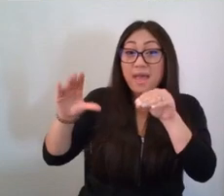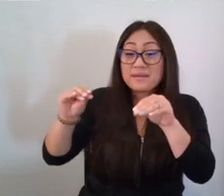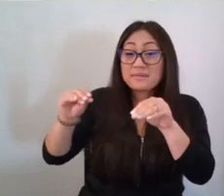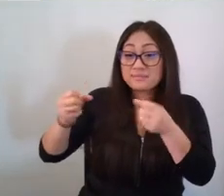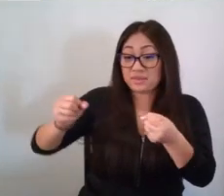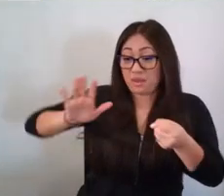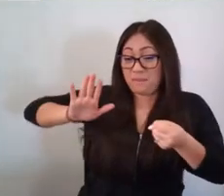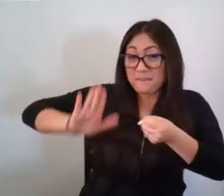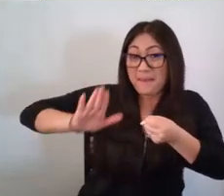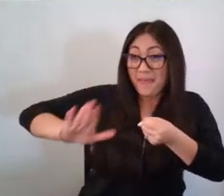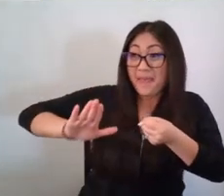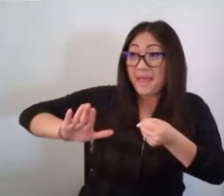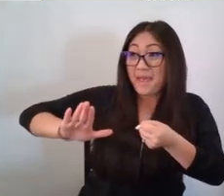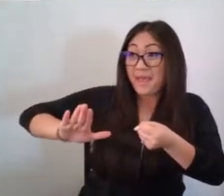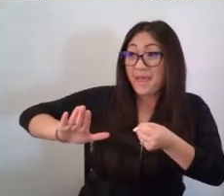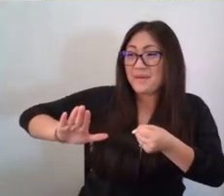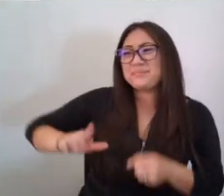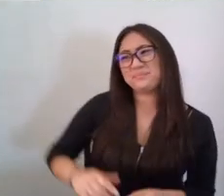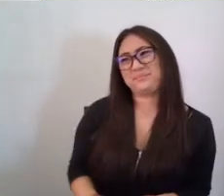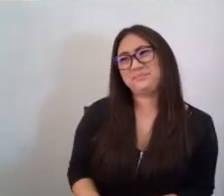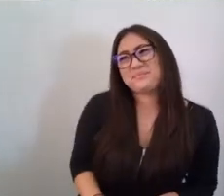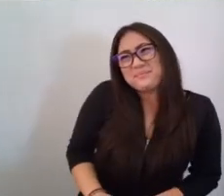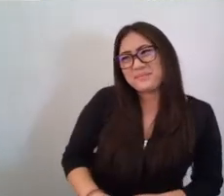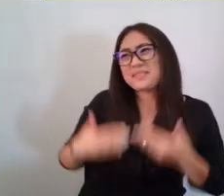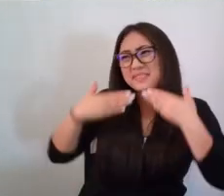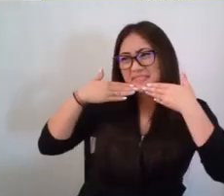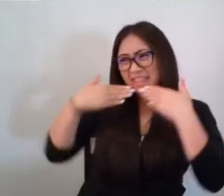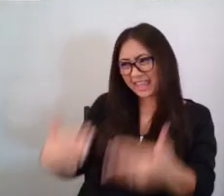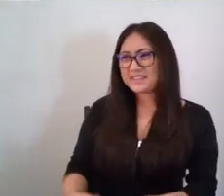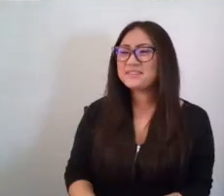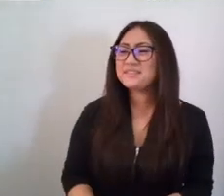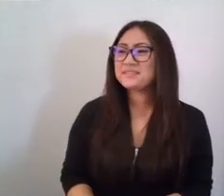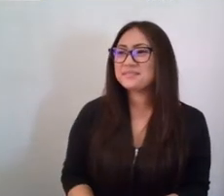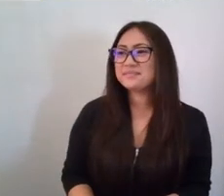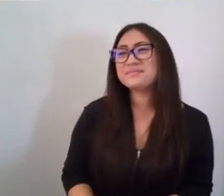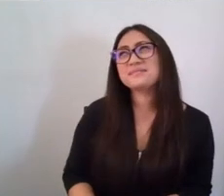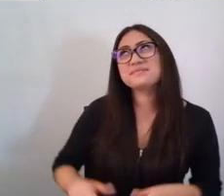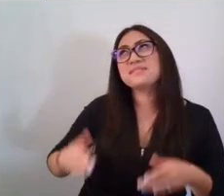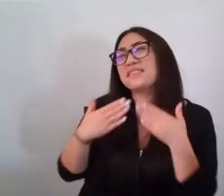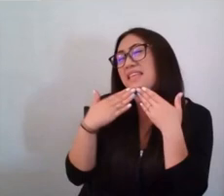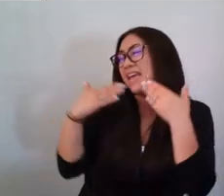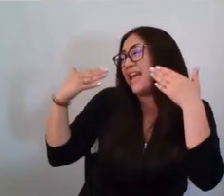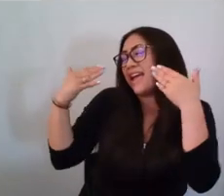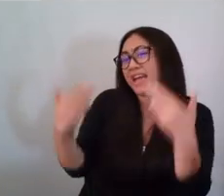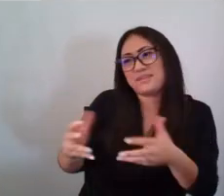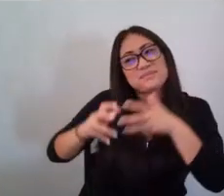and replied, Oh, thank you ever so much.